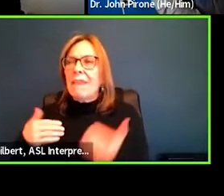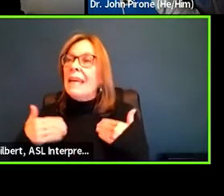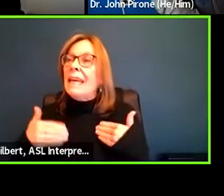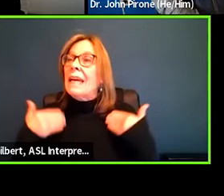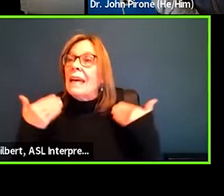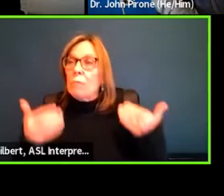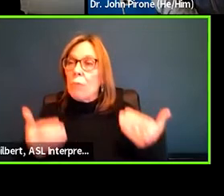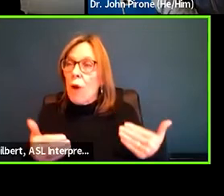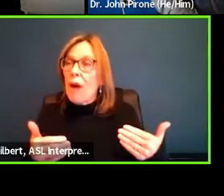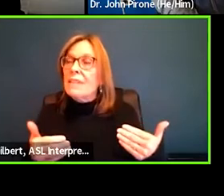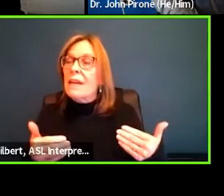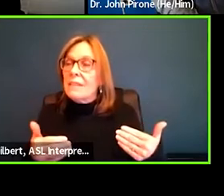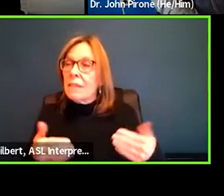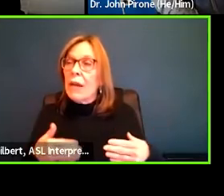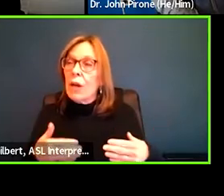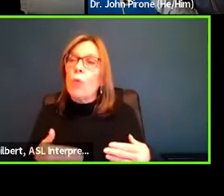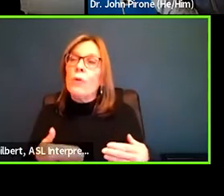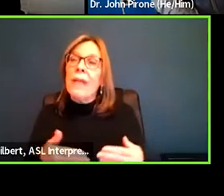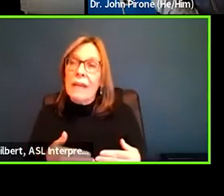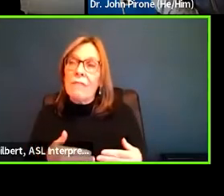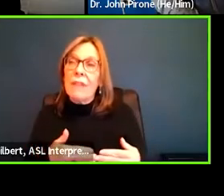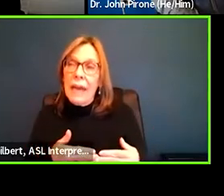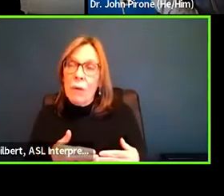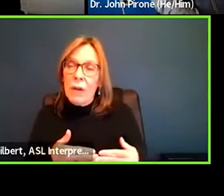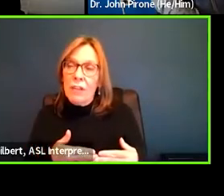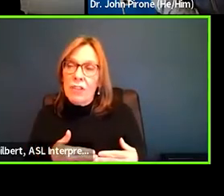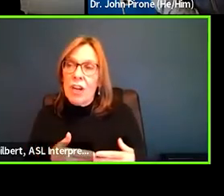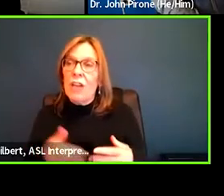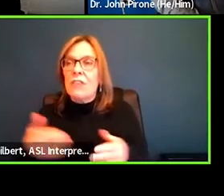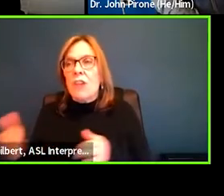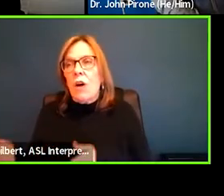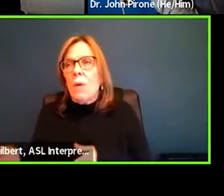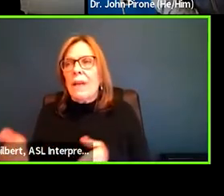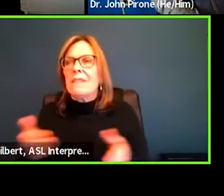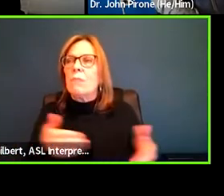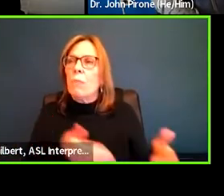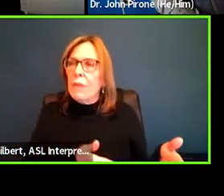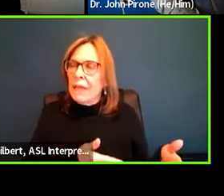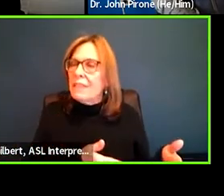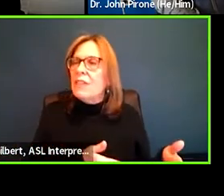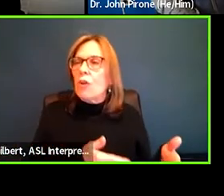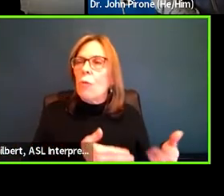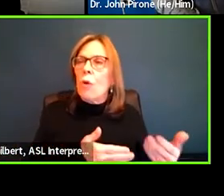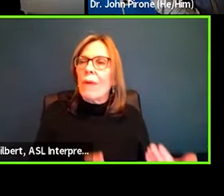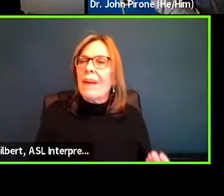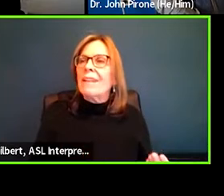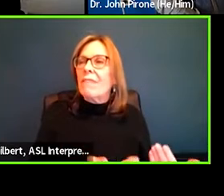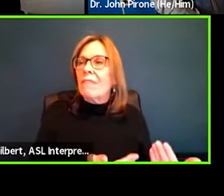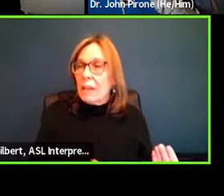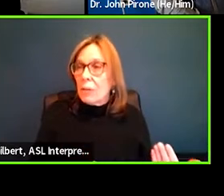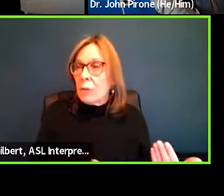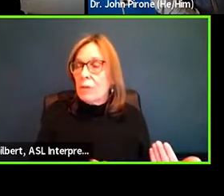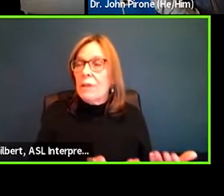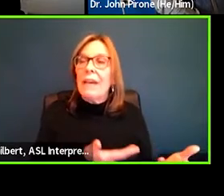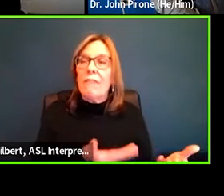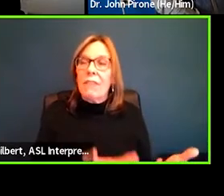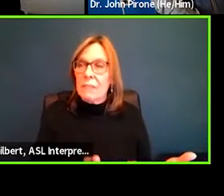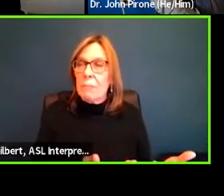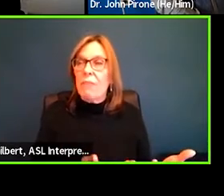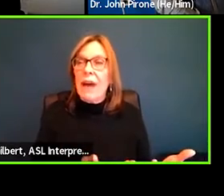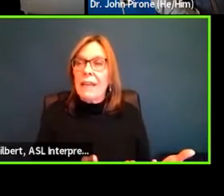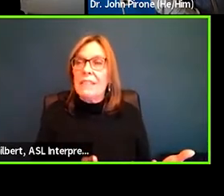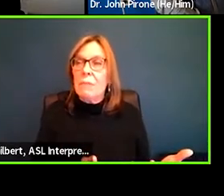I think in process in my own native language, though, it's easier, more readily available